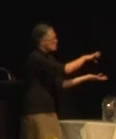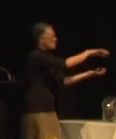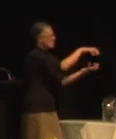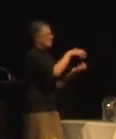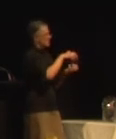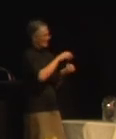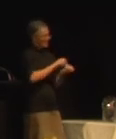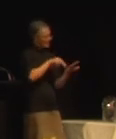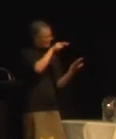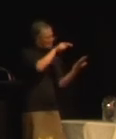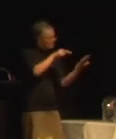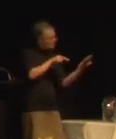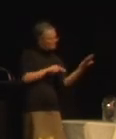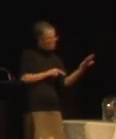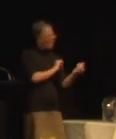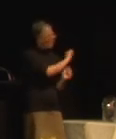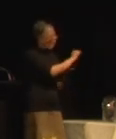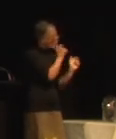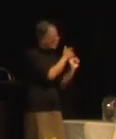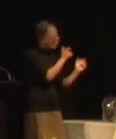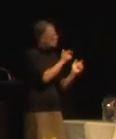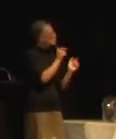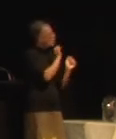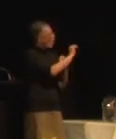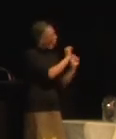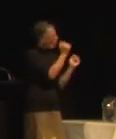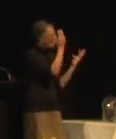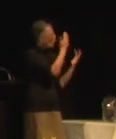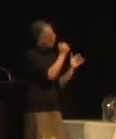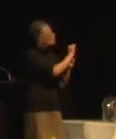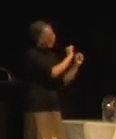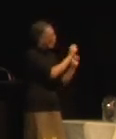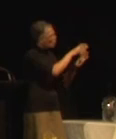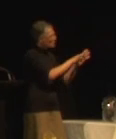their designs and thoughts in their own words. Here's a couple of examples.